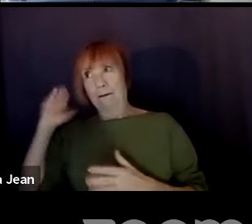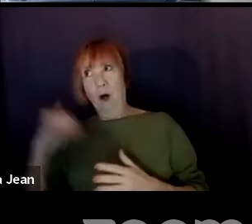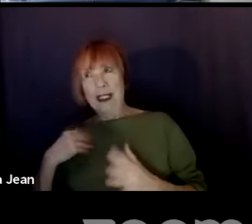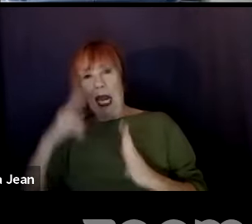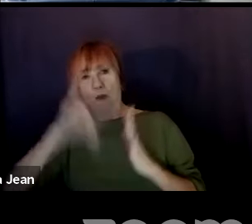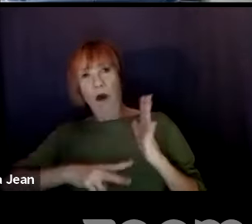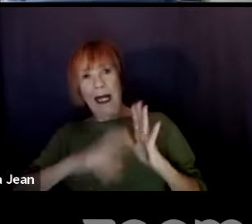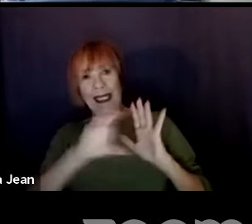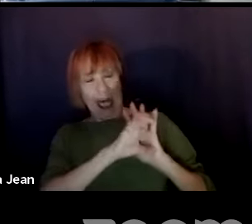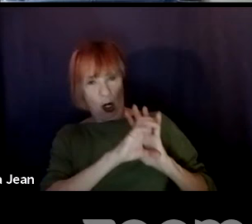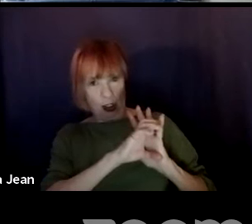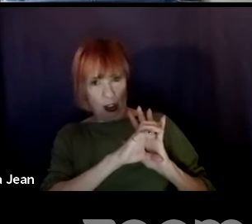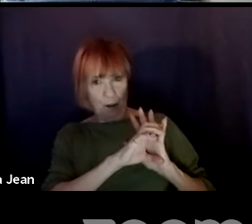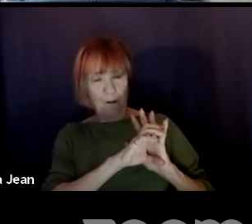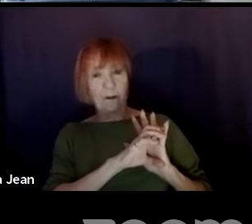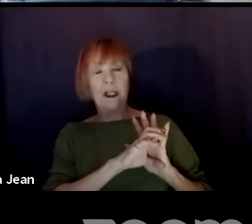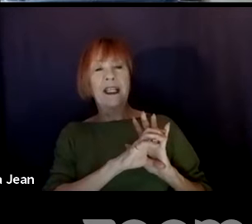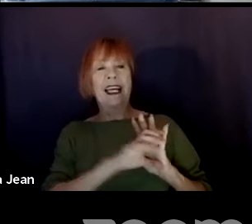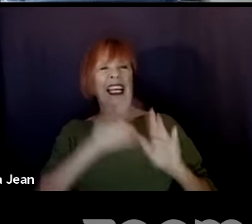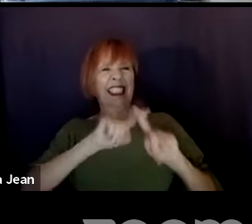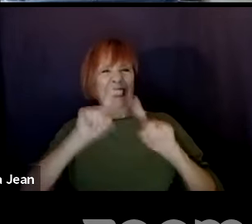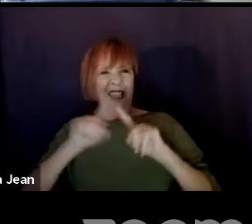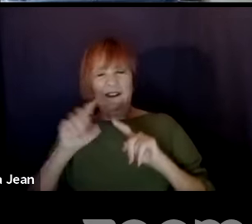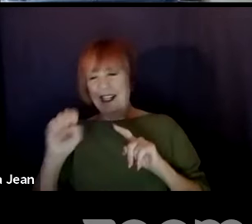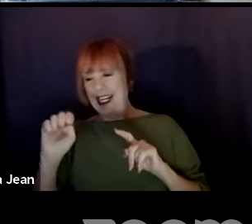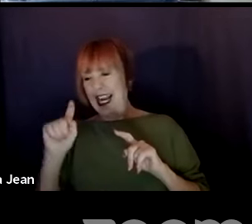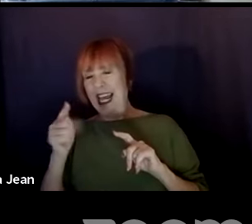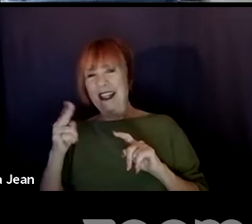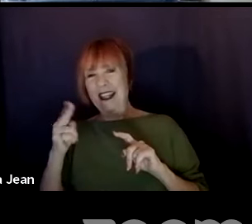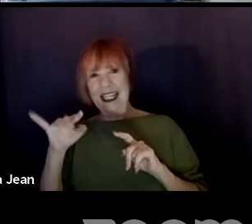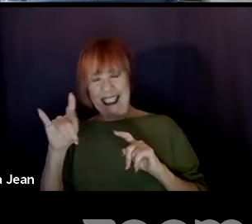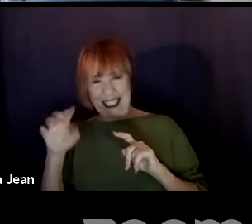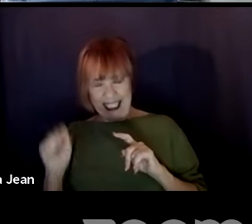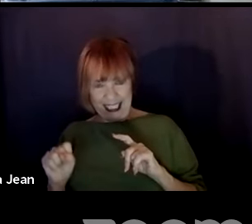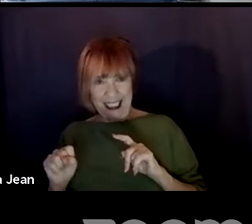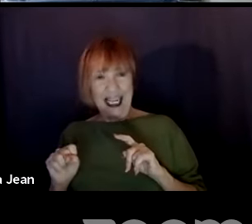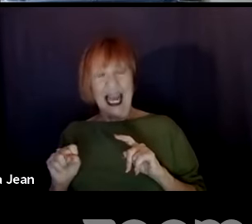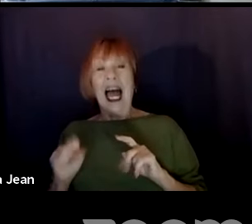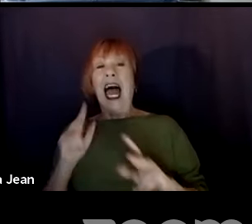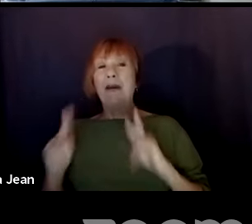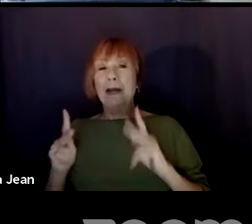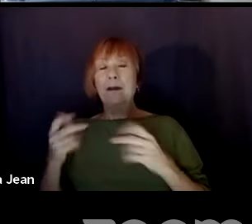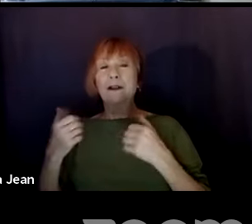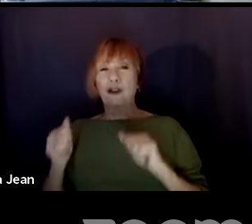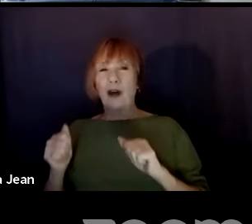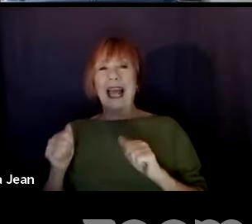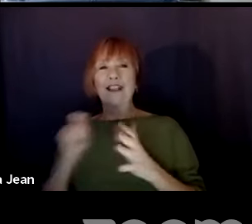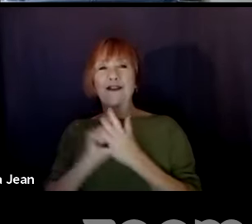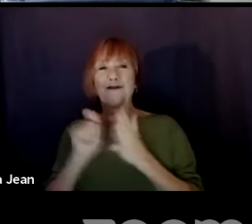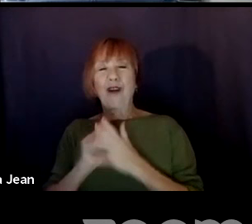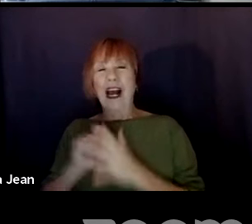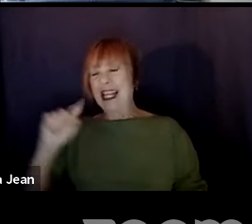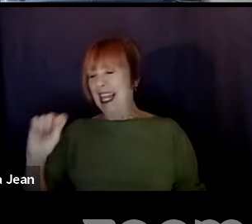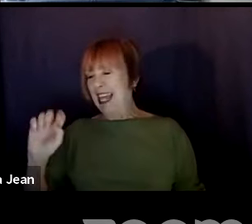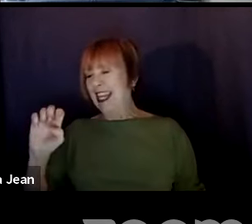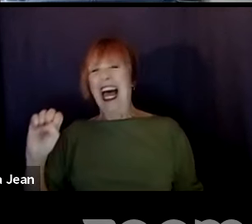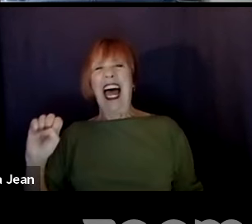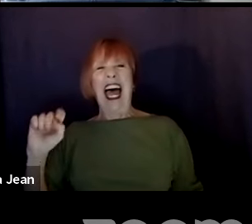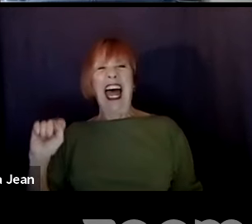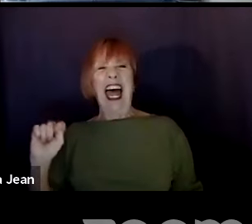characters with varying ethnicities and people try to write the ethnic lingo